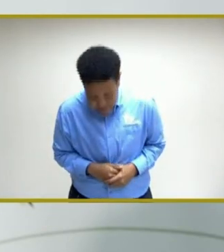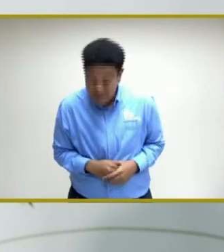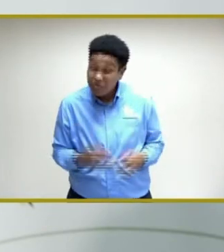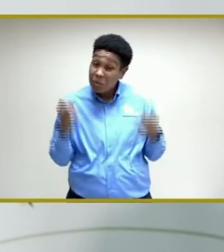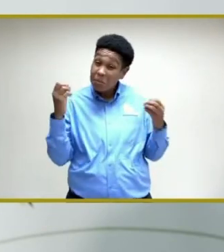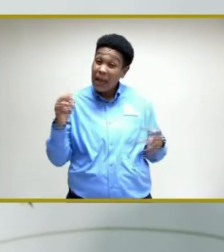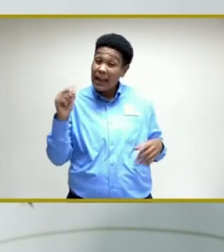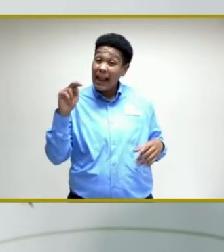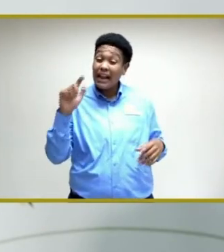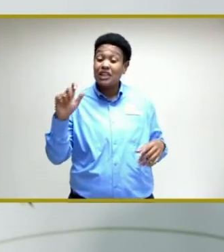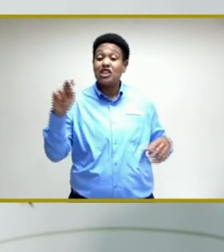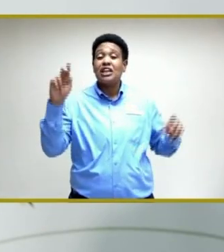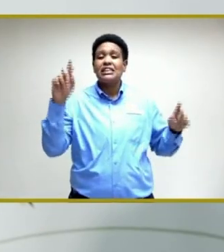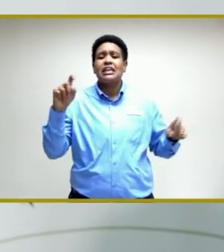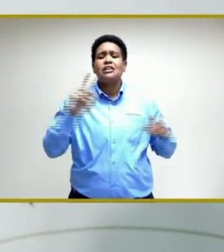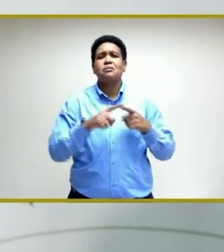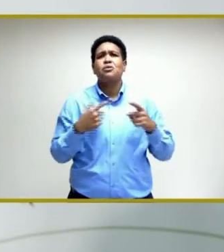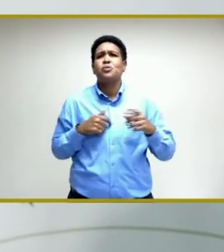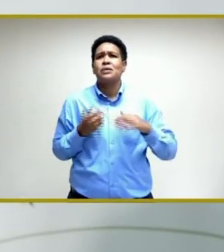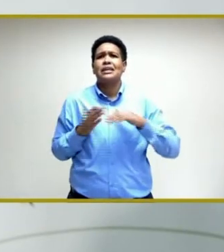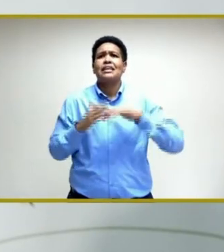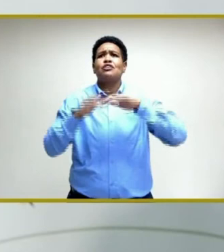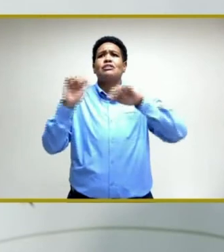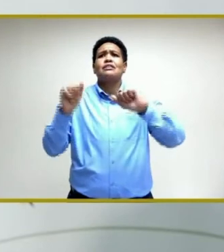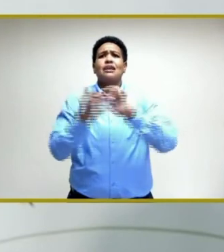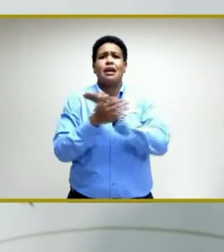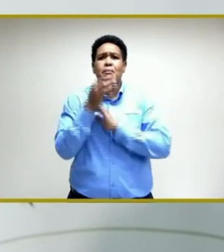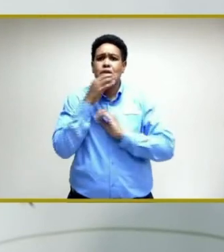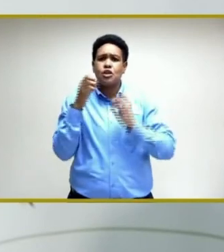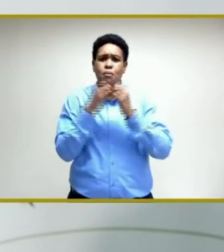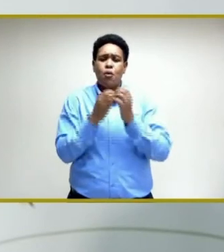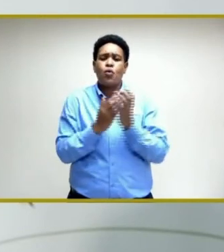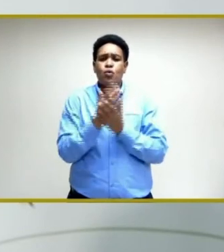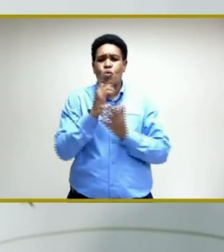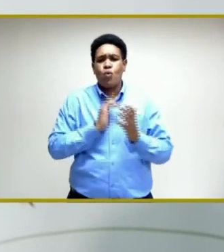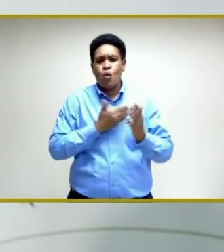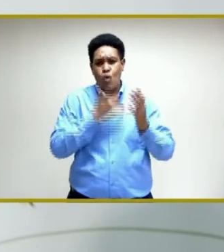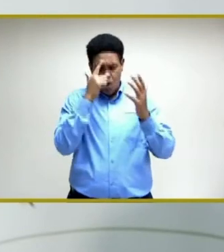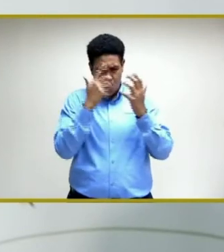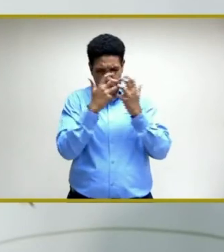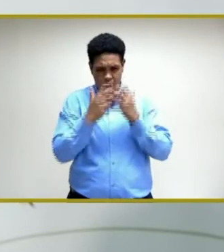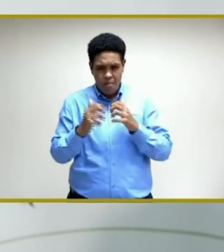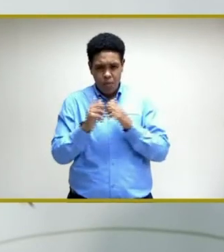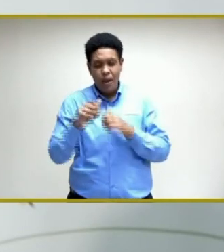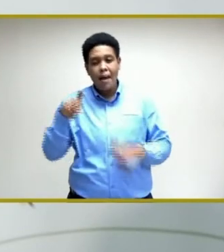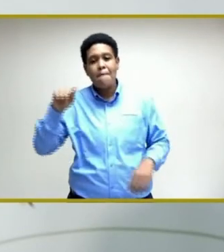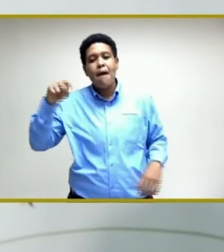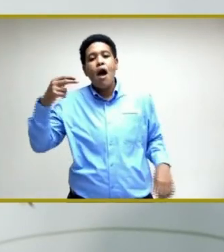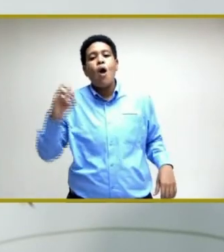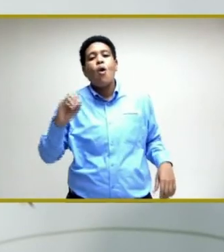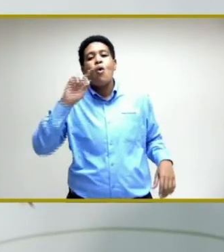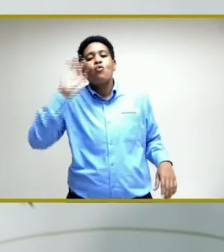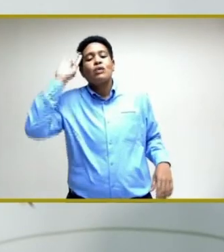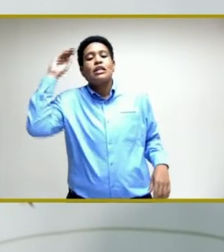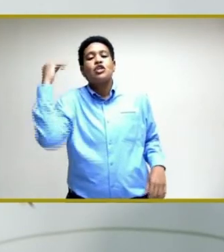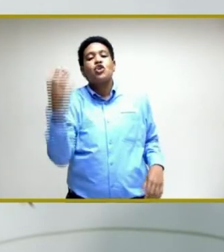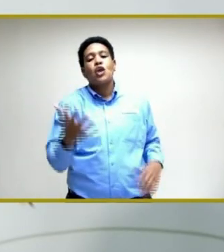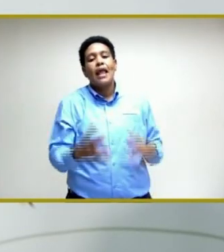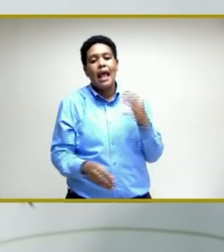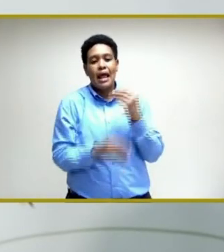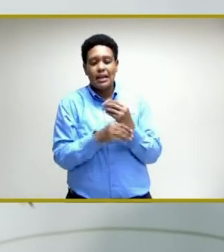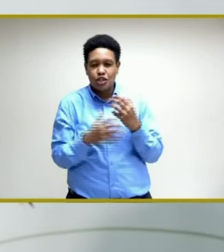antigen testing and we're also increasing that capacity through our collaboration with PAHO that have donated additional